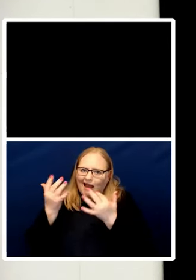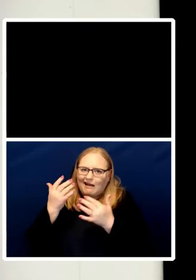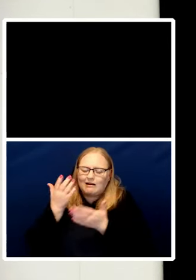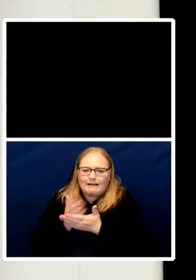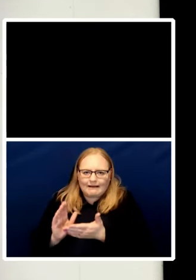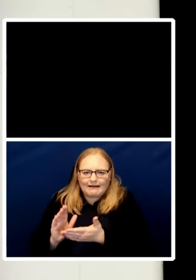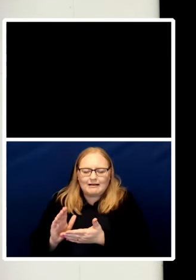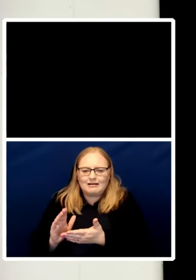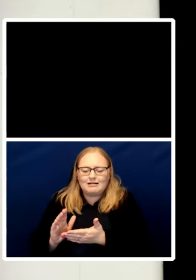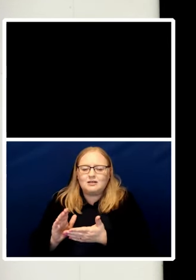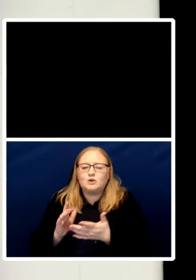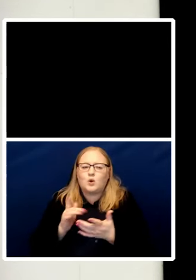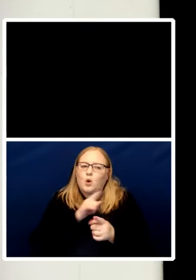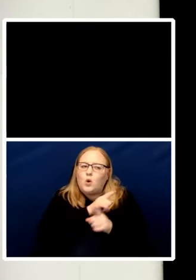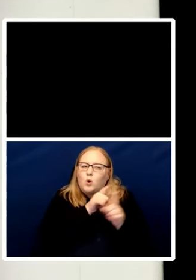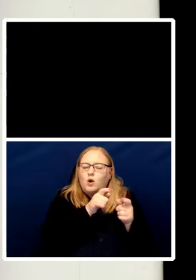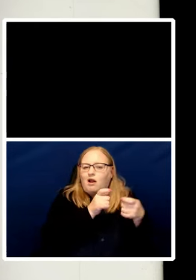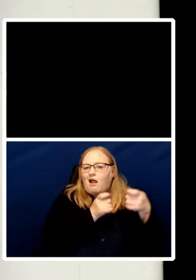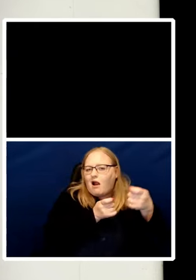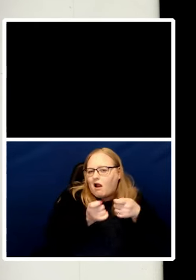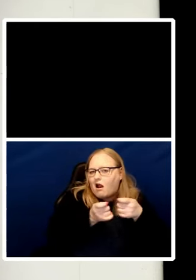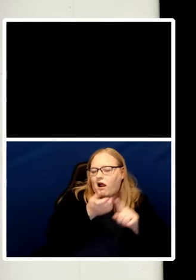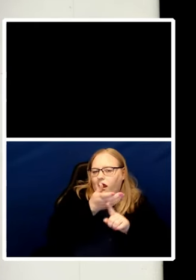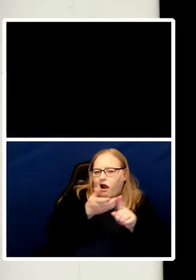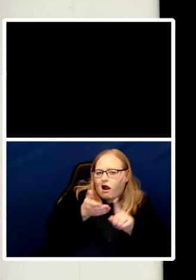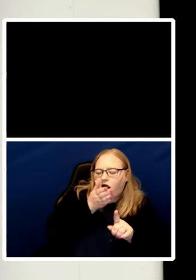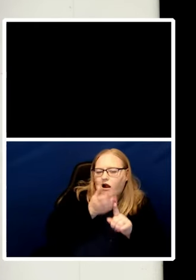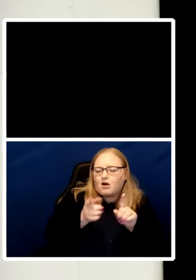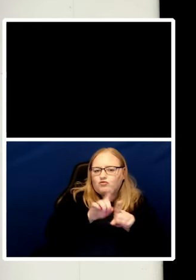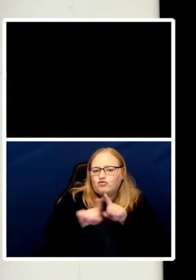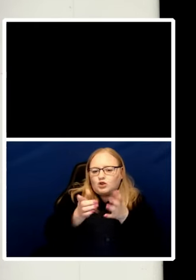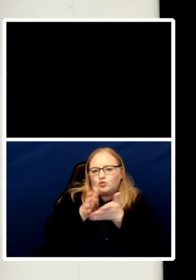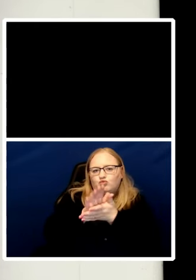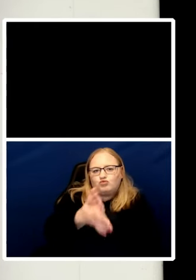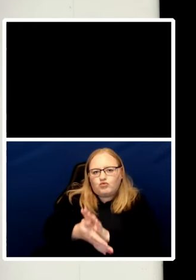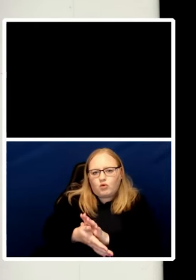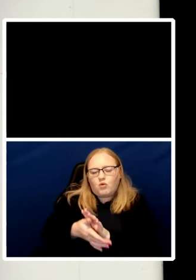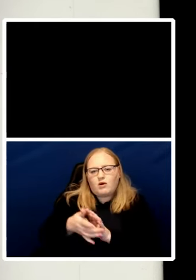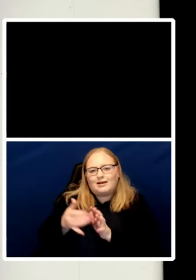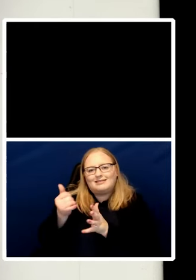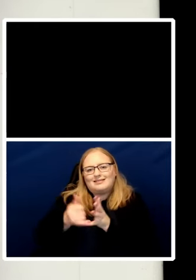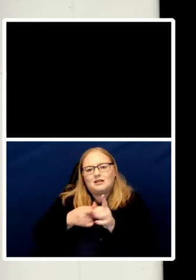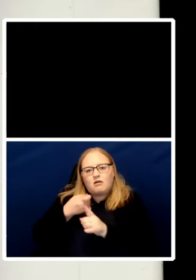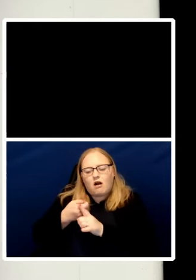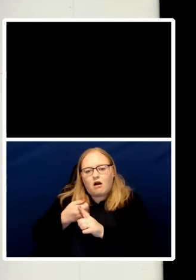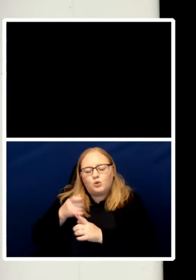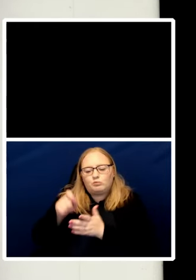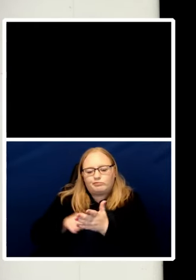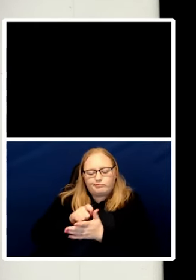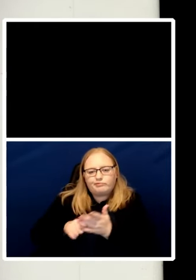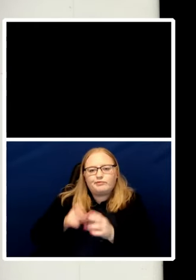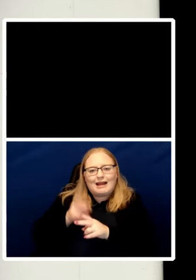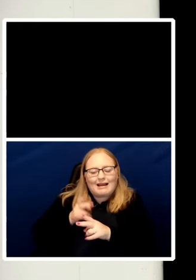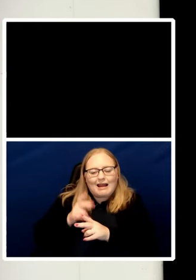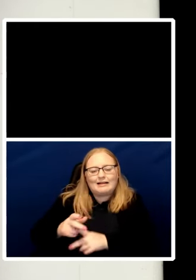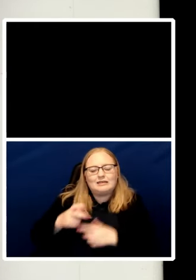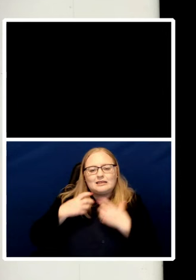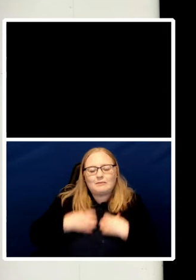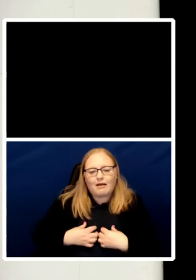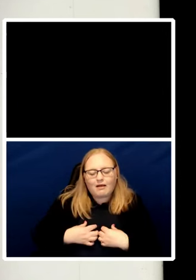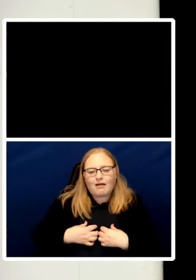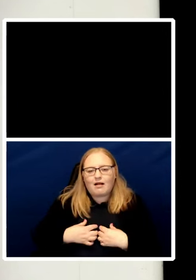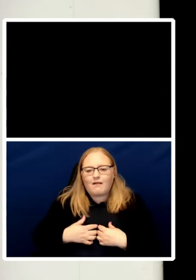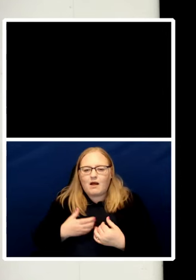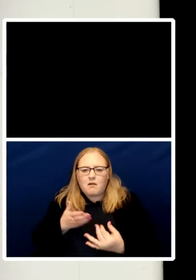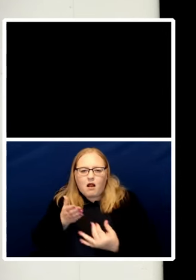manipulations by the opponents to try and destroy the possibility of his re-election the fiddling with the campaign methods with the insistence on